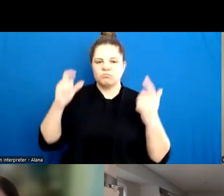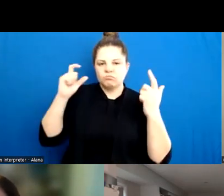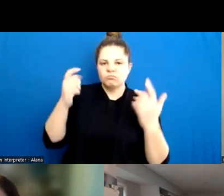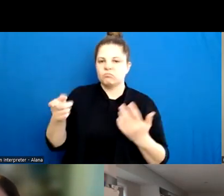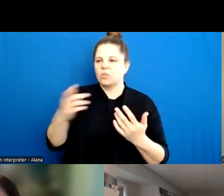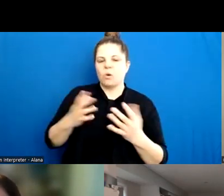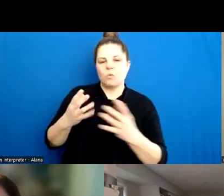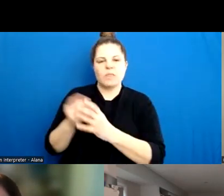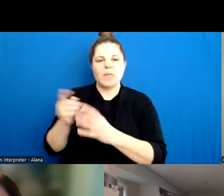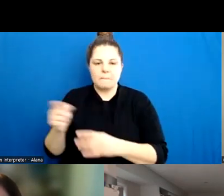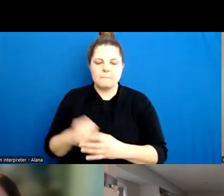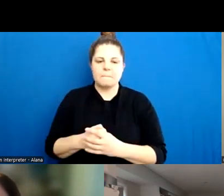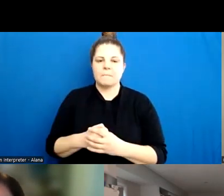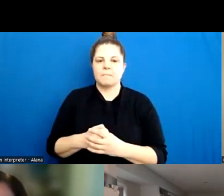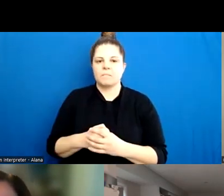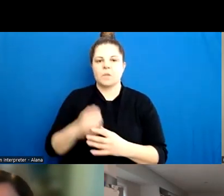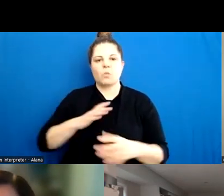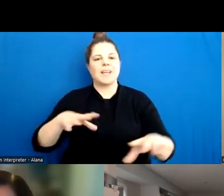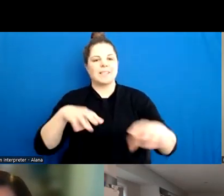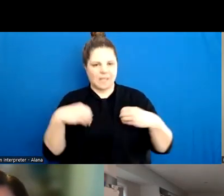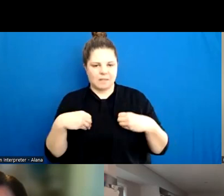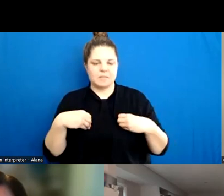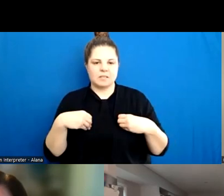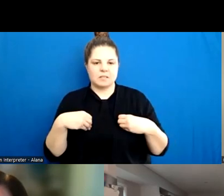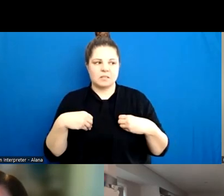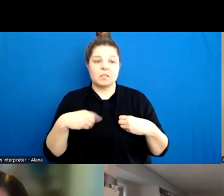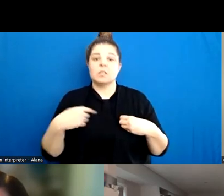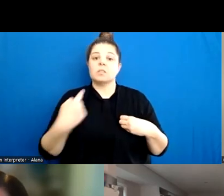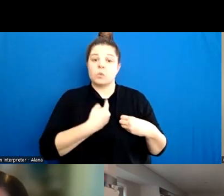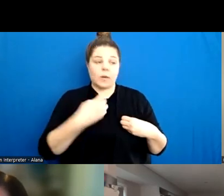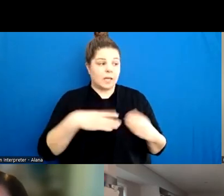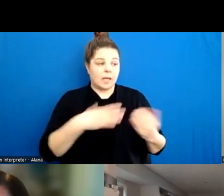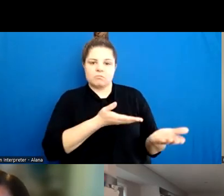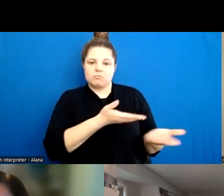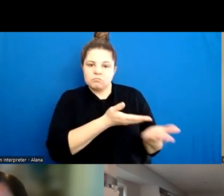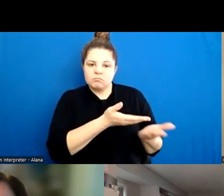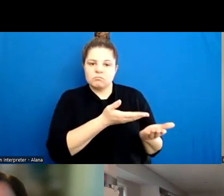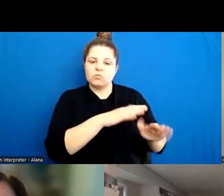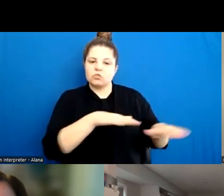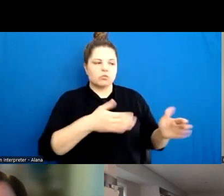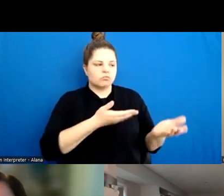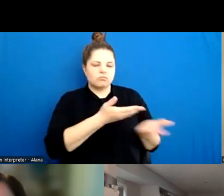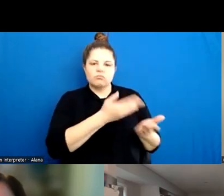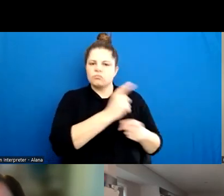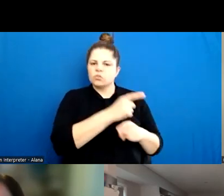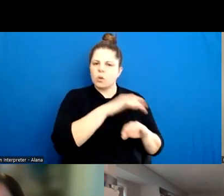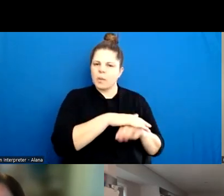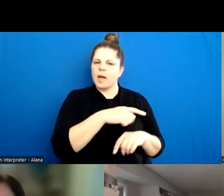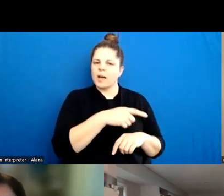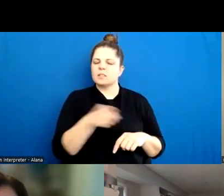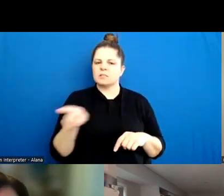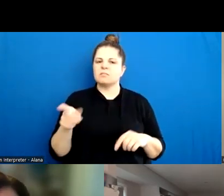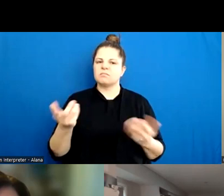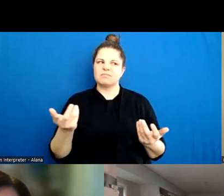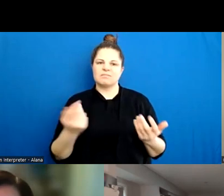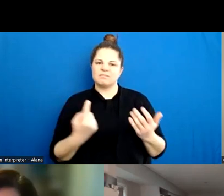And so just having those conversations with our children about those tensions